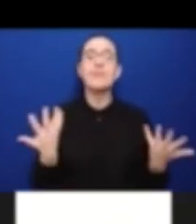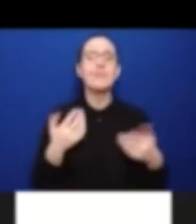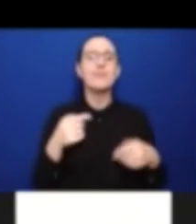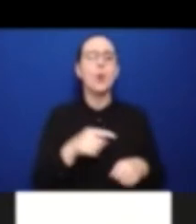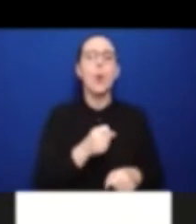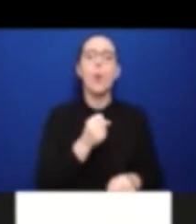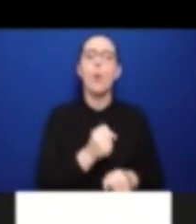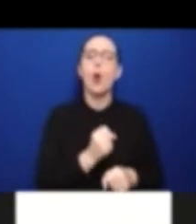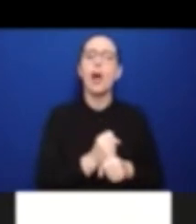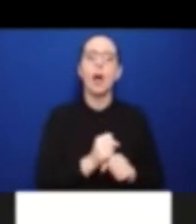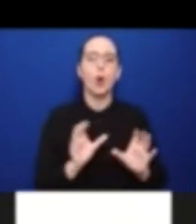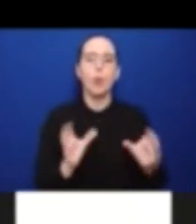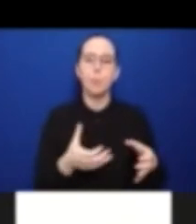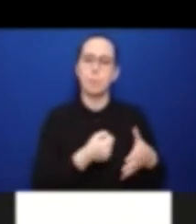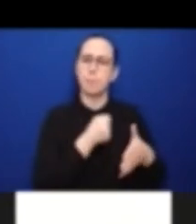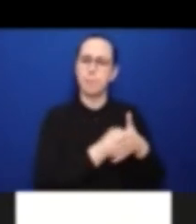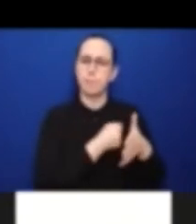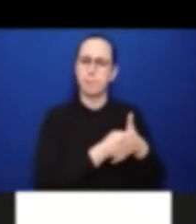Is that correct?